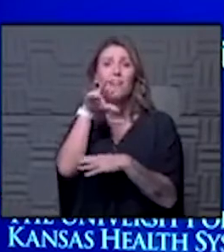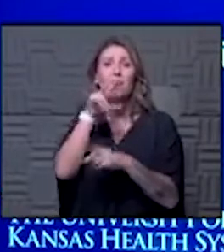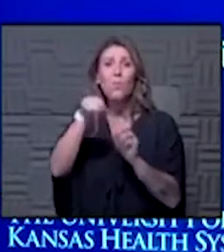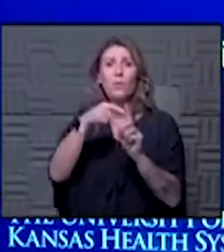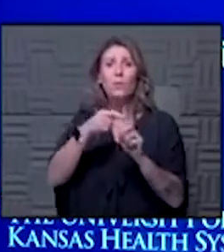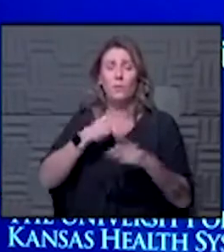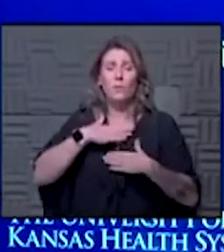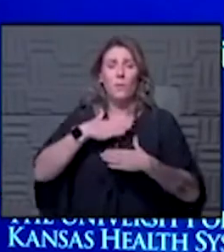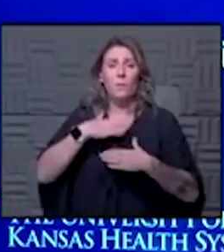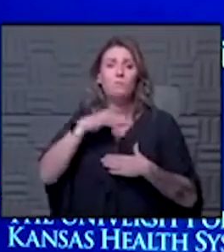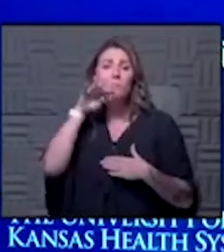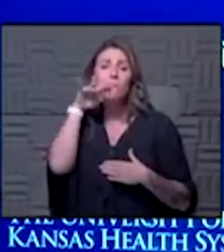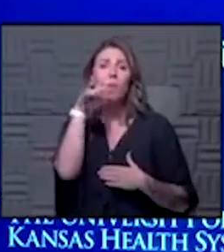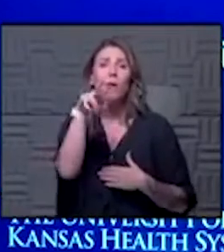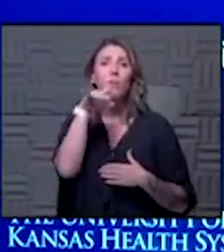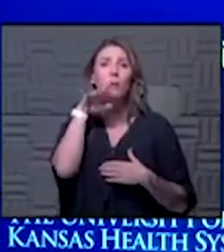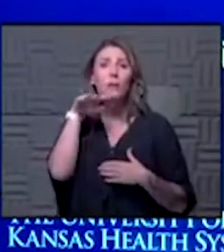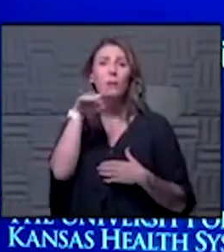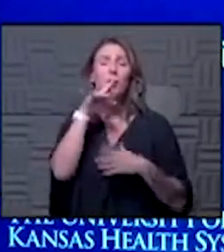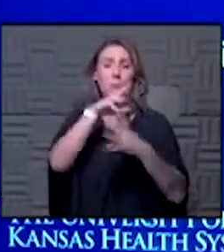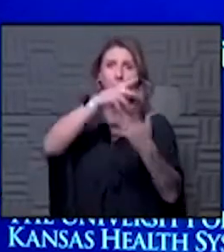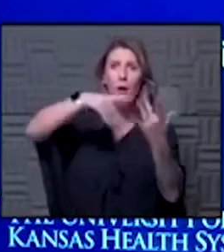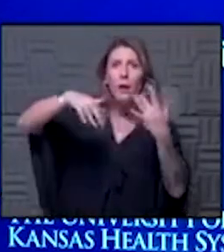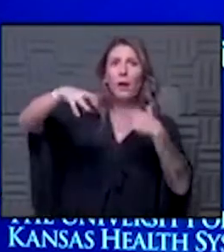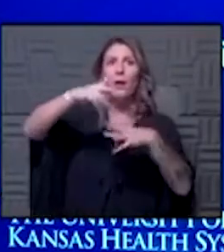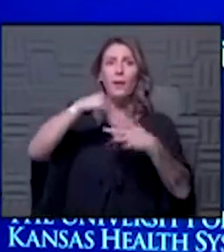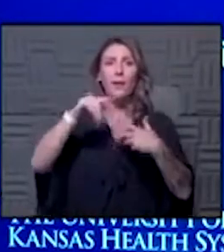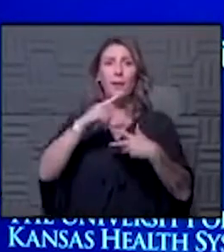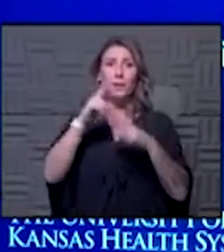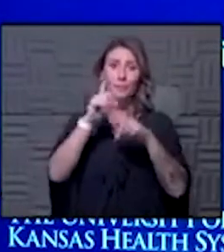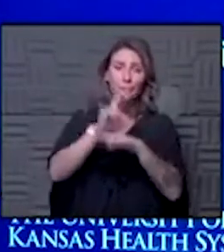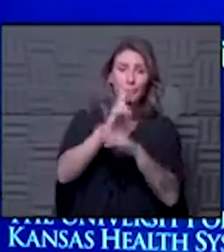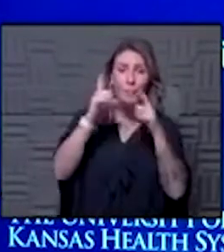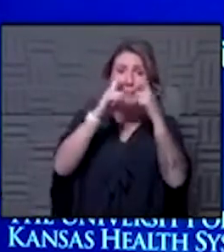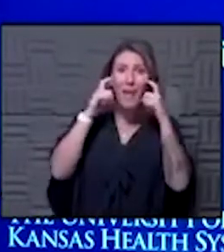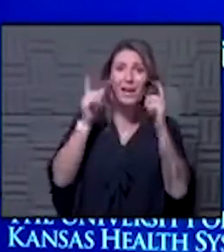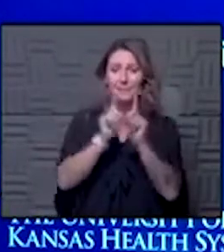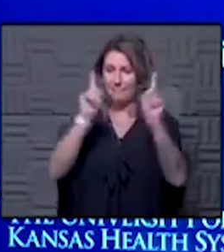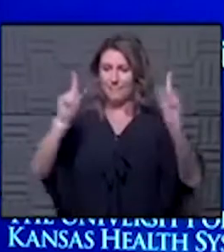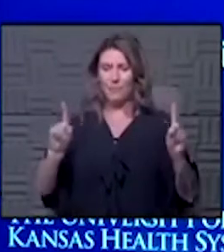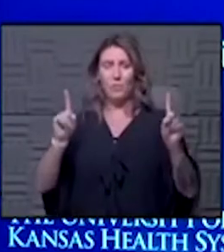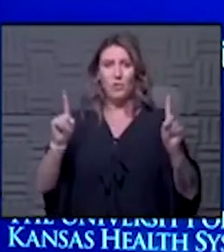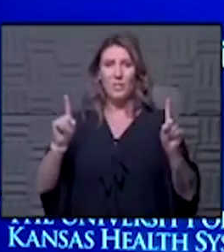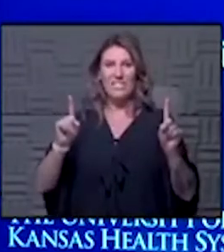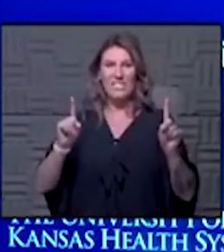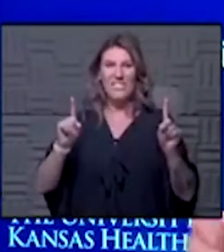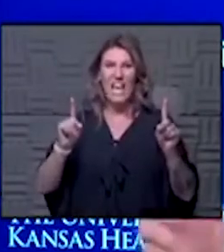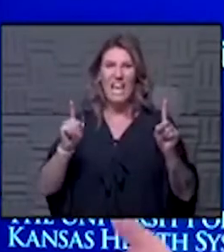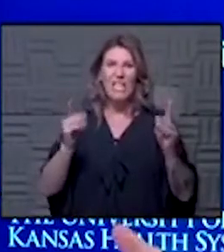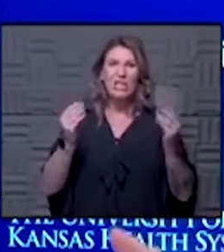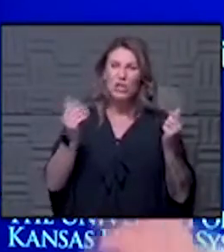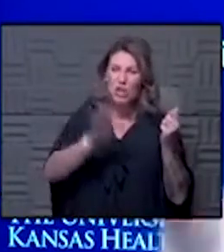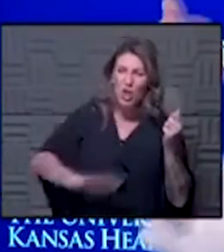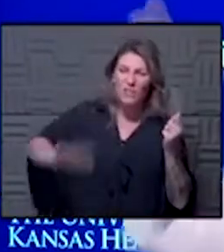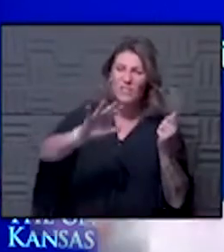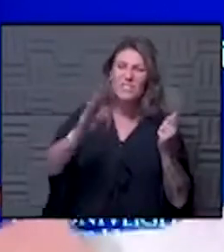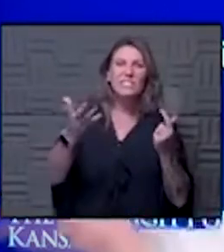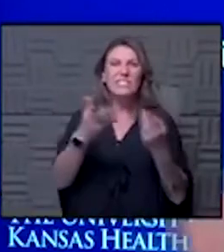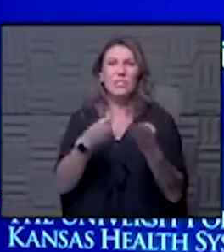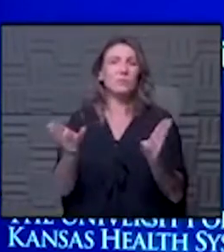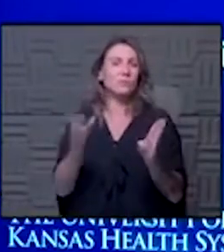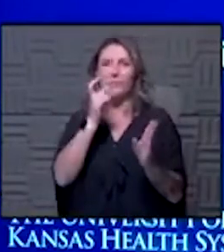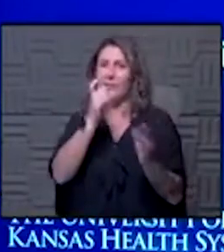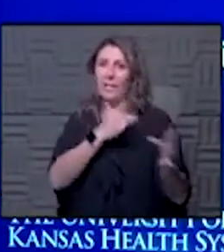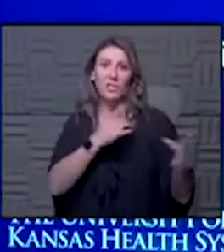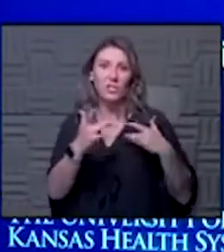the six of the the separation wearing mask and eye shield or eye protection. I don't think surfaces in general are as much